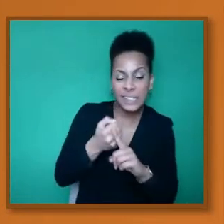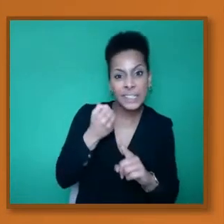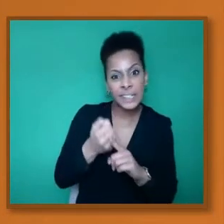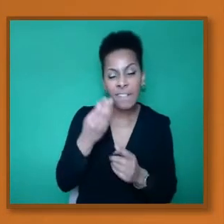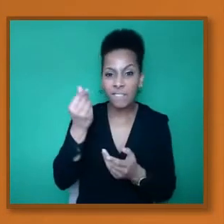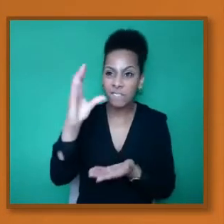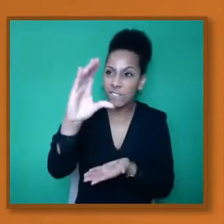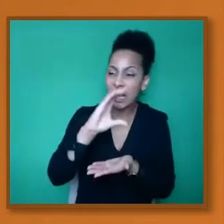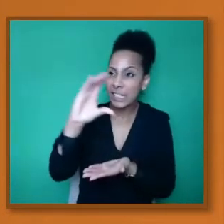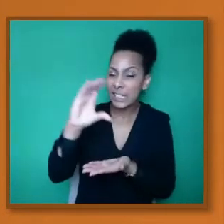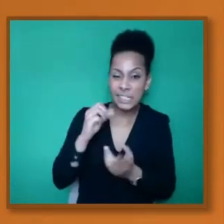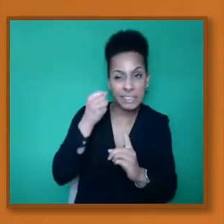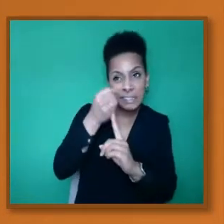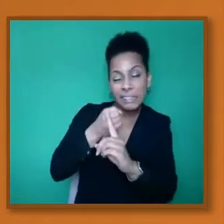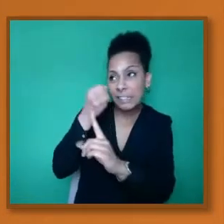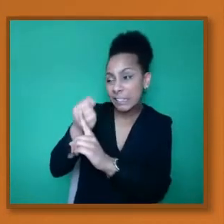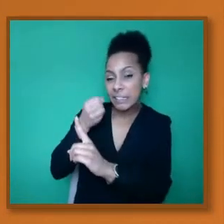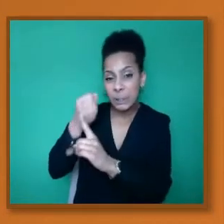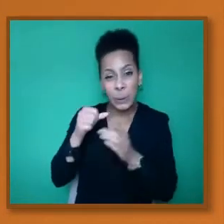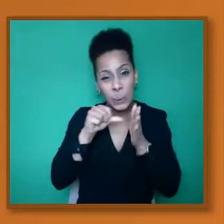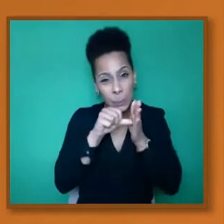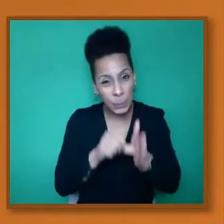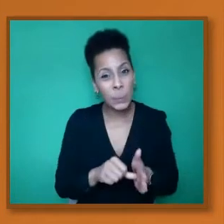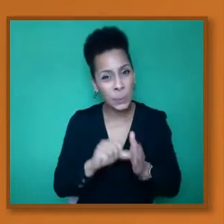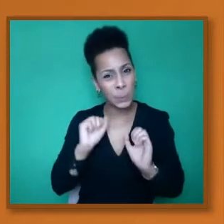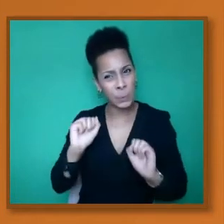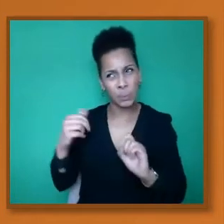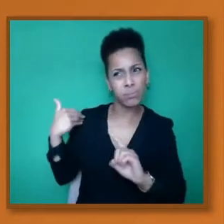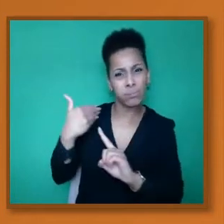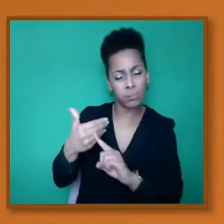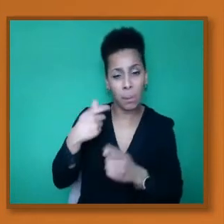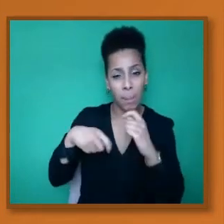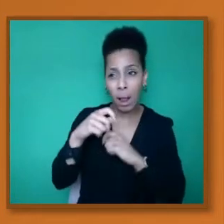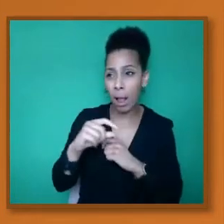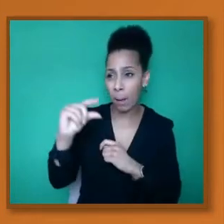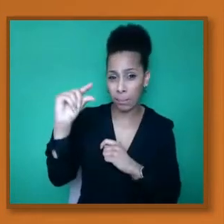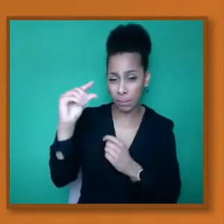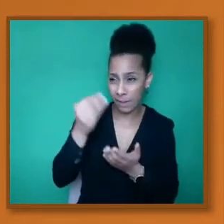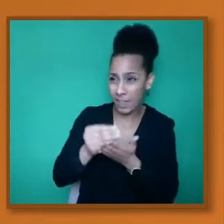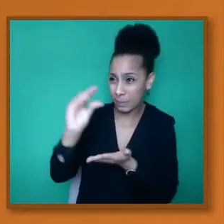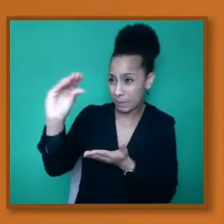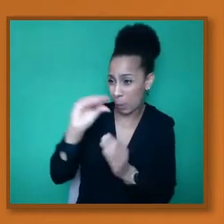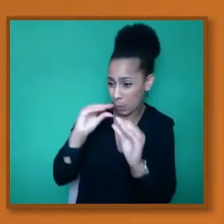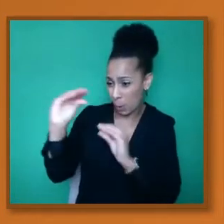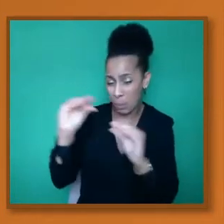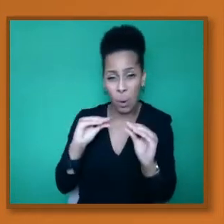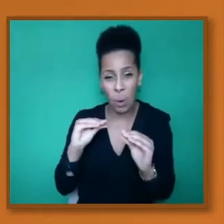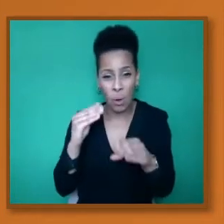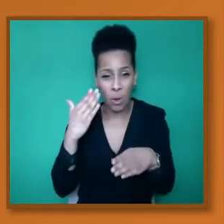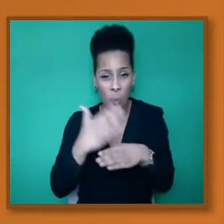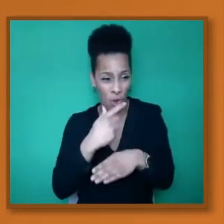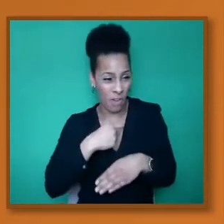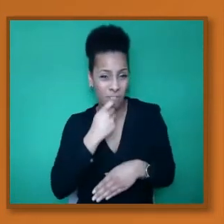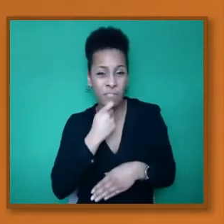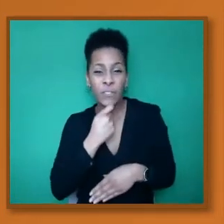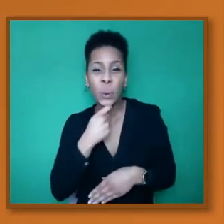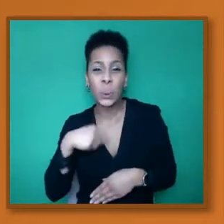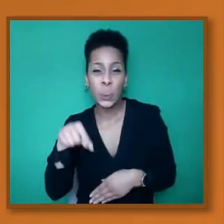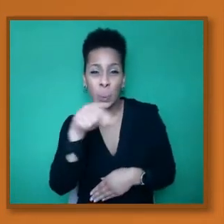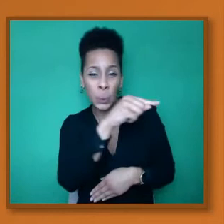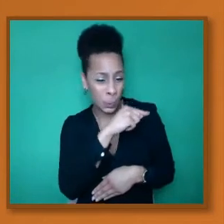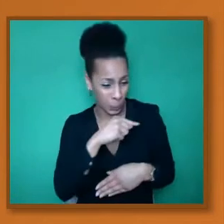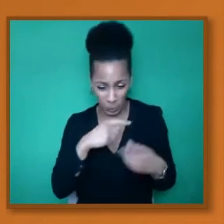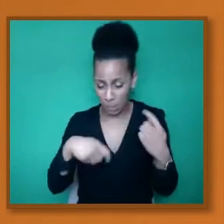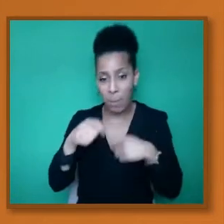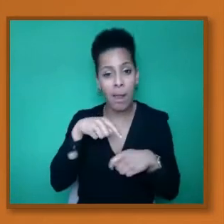really tricky thing. So when you've got low investment, low manpower, this wheel of knowledge and technology